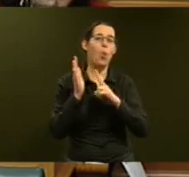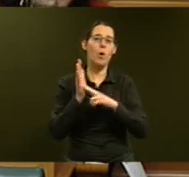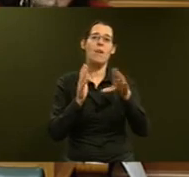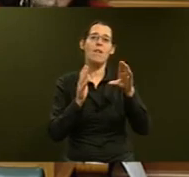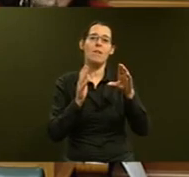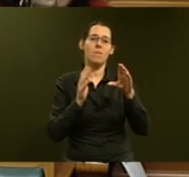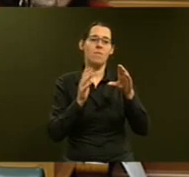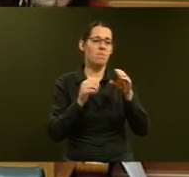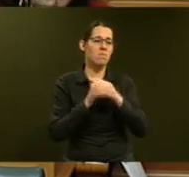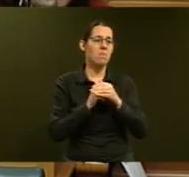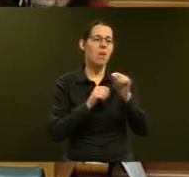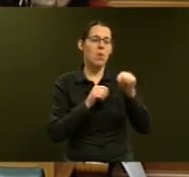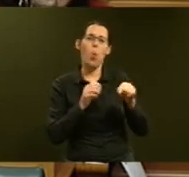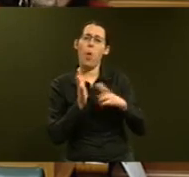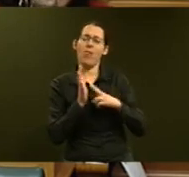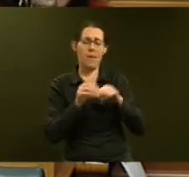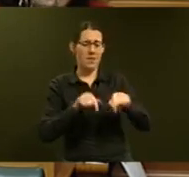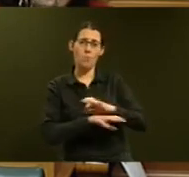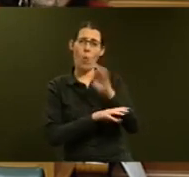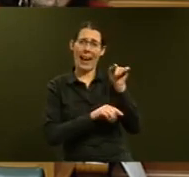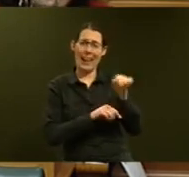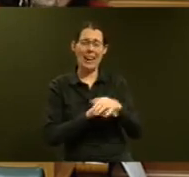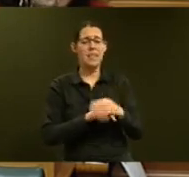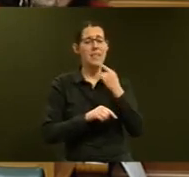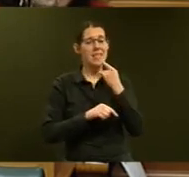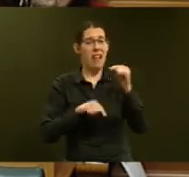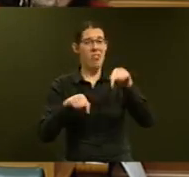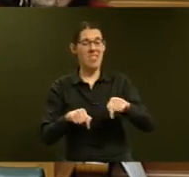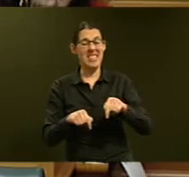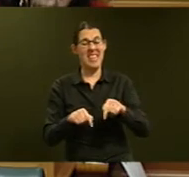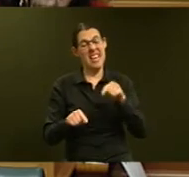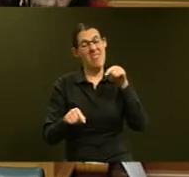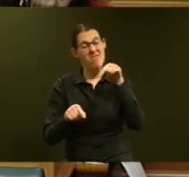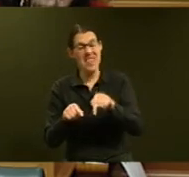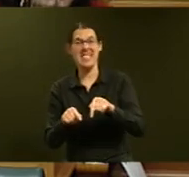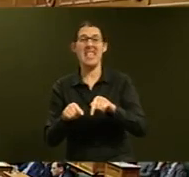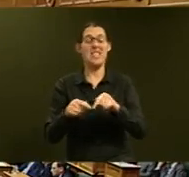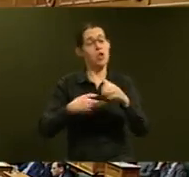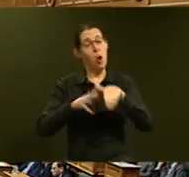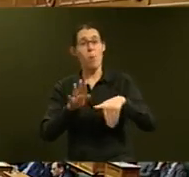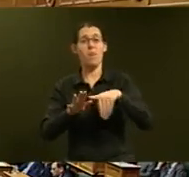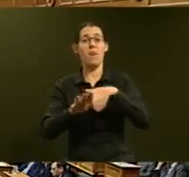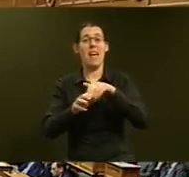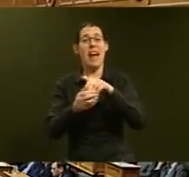Plans initiative. She said this is exactly the kind of initiative we need to increase the support of housing.